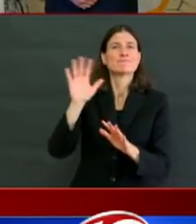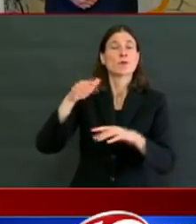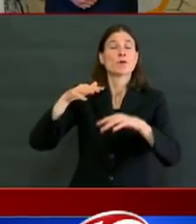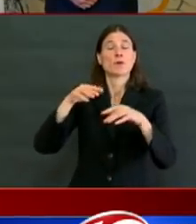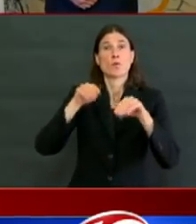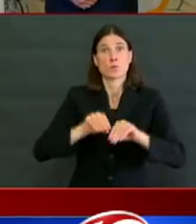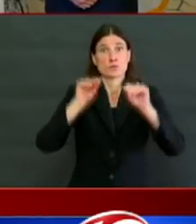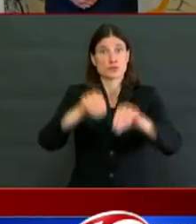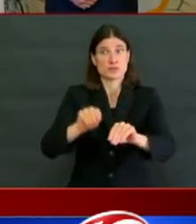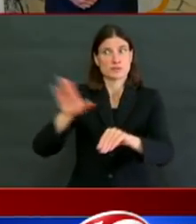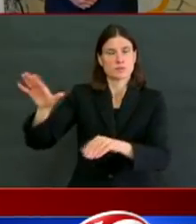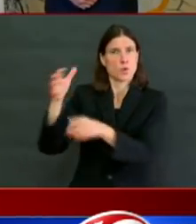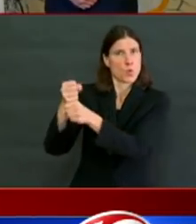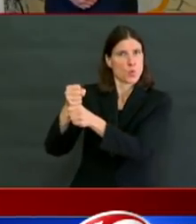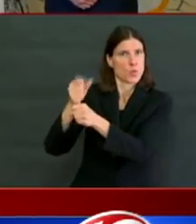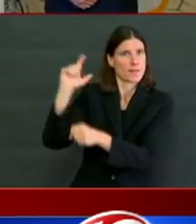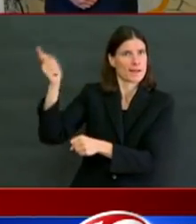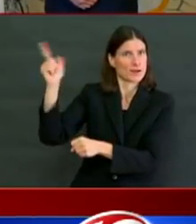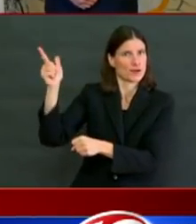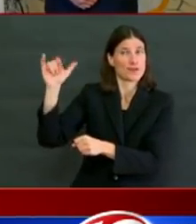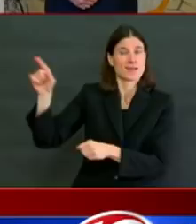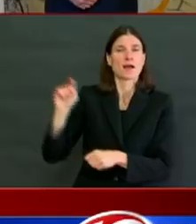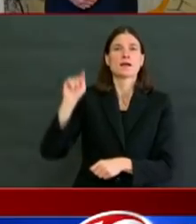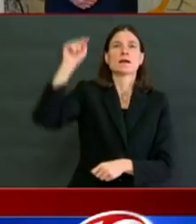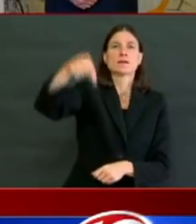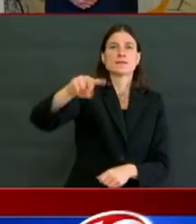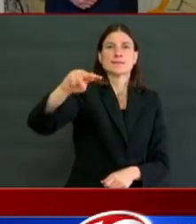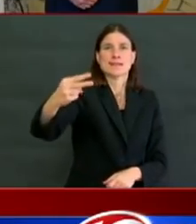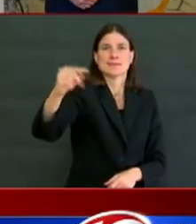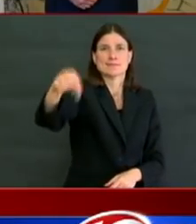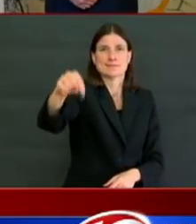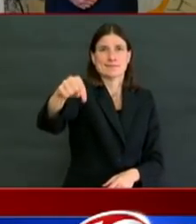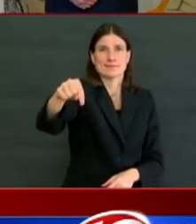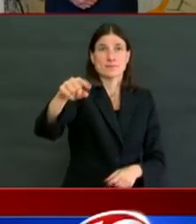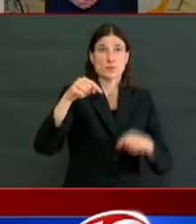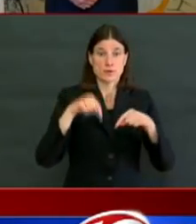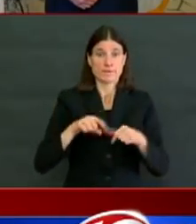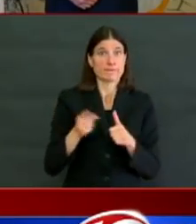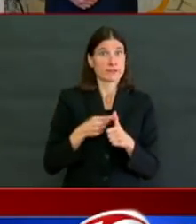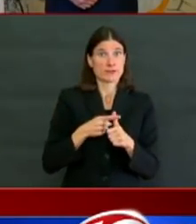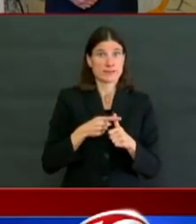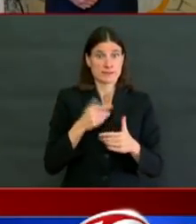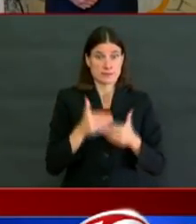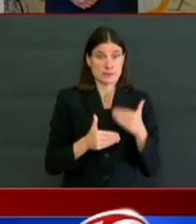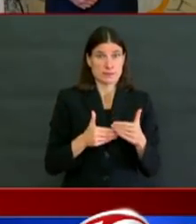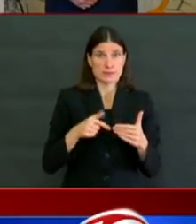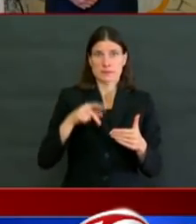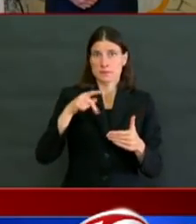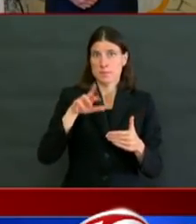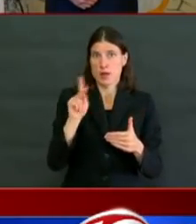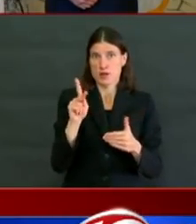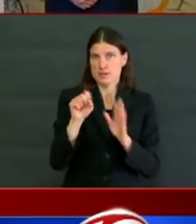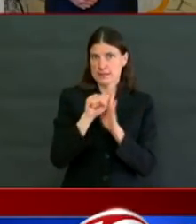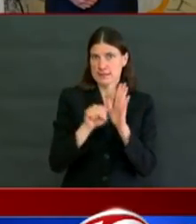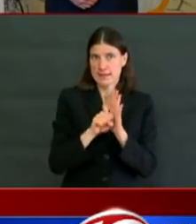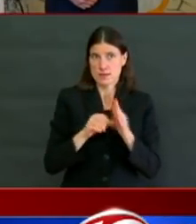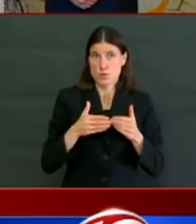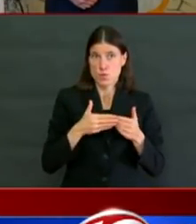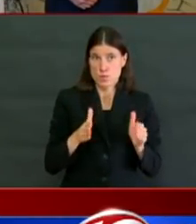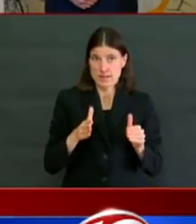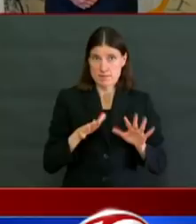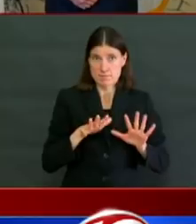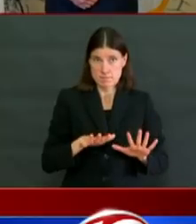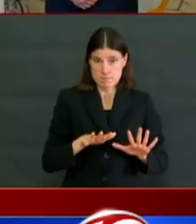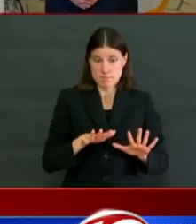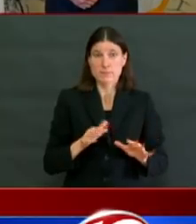two, we will look to do that, which will be coincident with Memorial Day anyway, which is about the time that we're looking to go back to